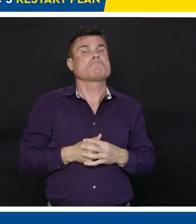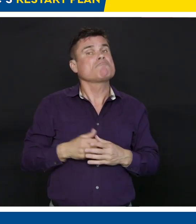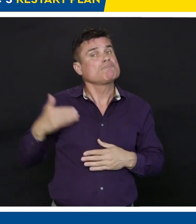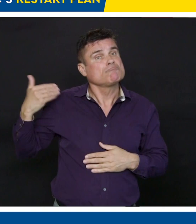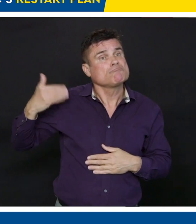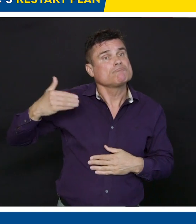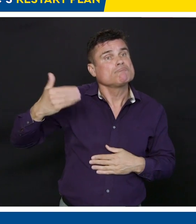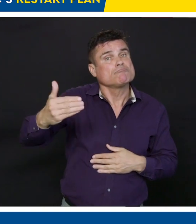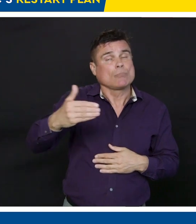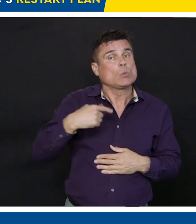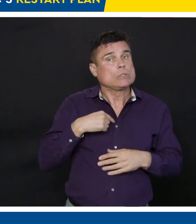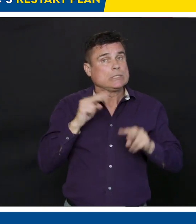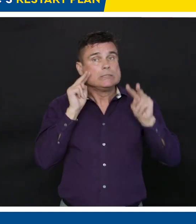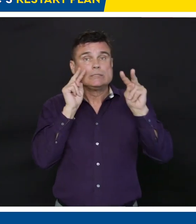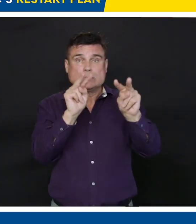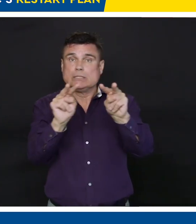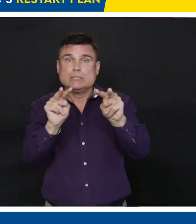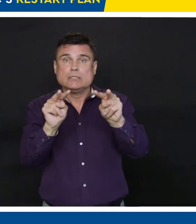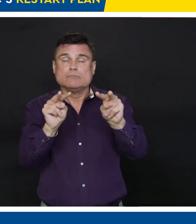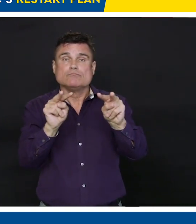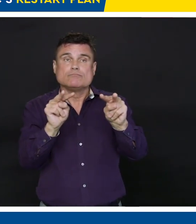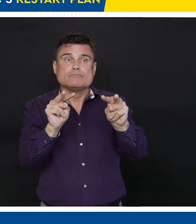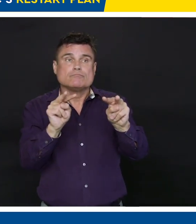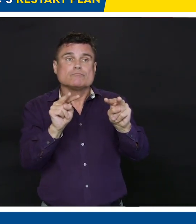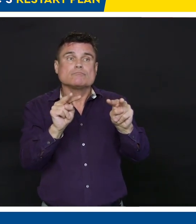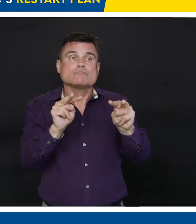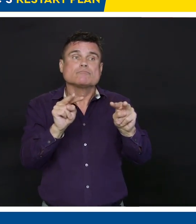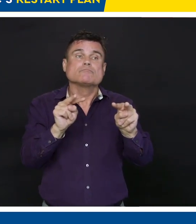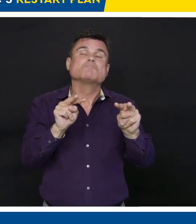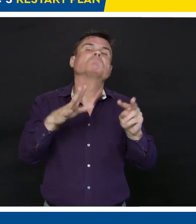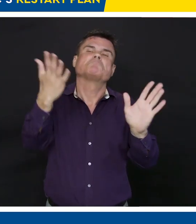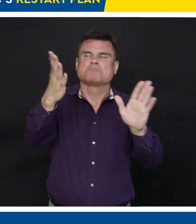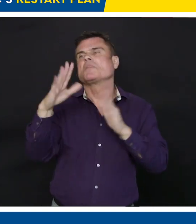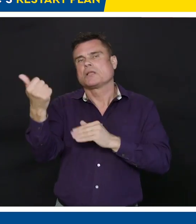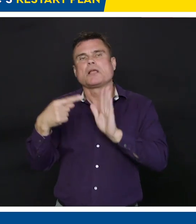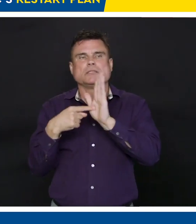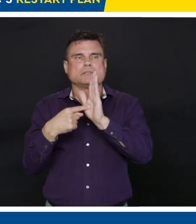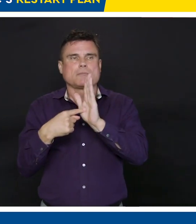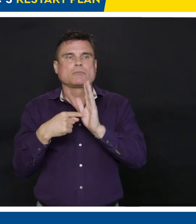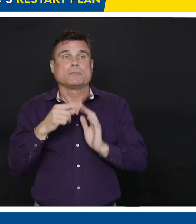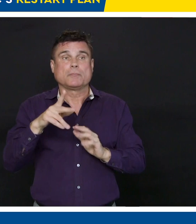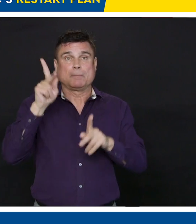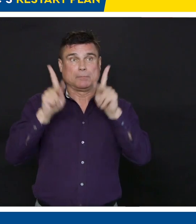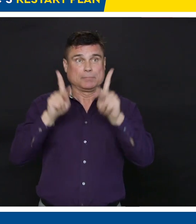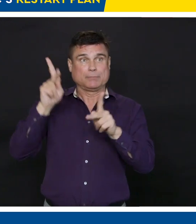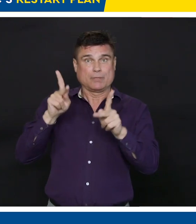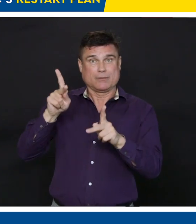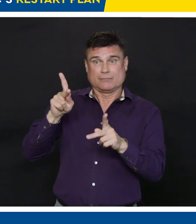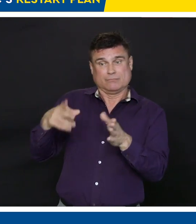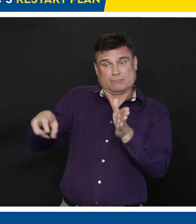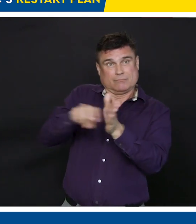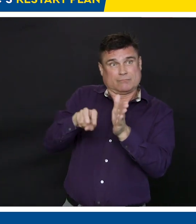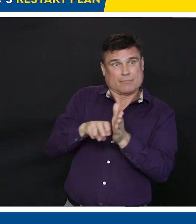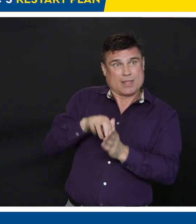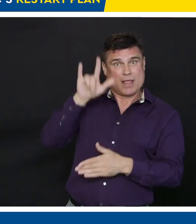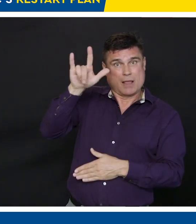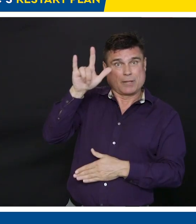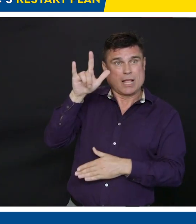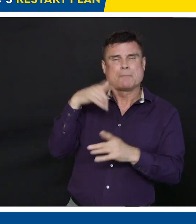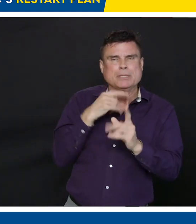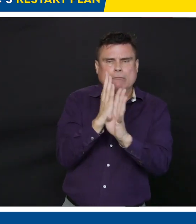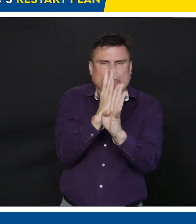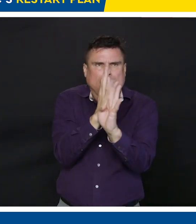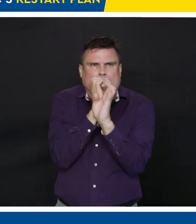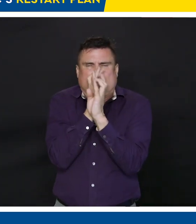airports are packed with people side by side, frustrated at the ticket wicket, asking where my flight is, why did it get cancelled?